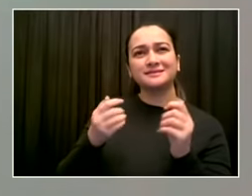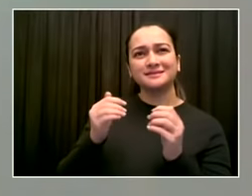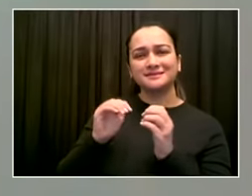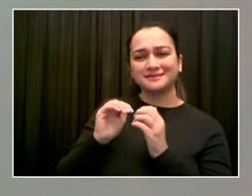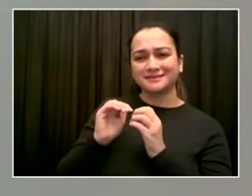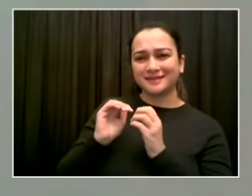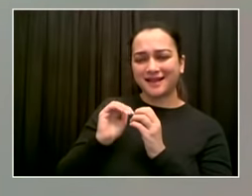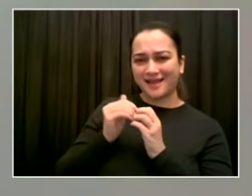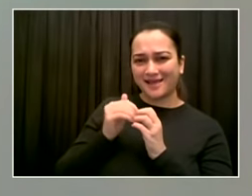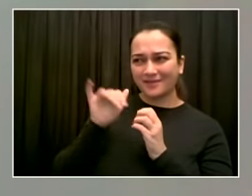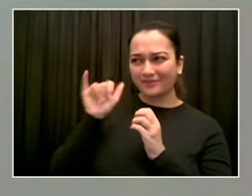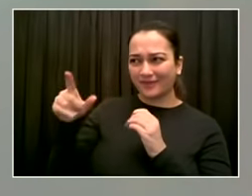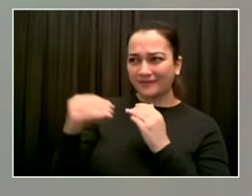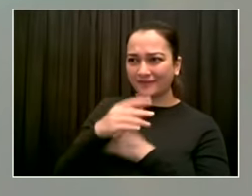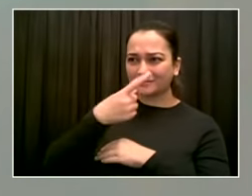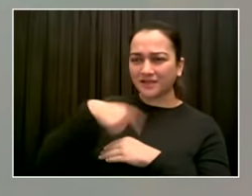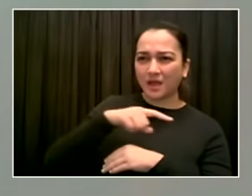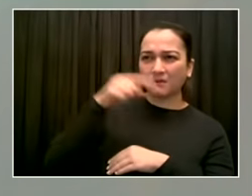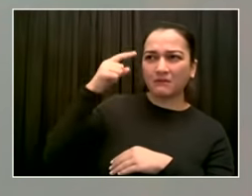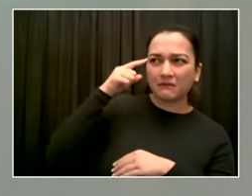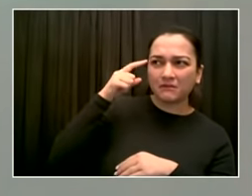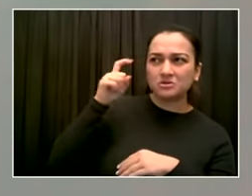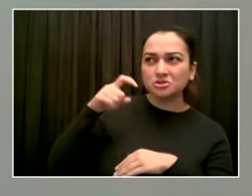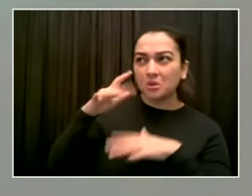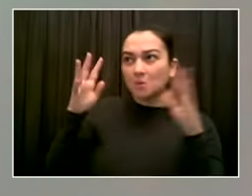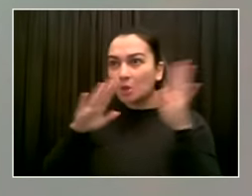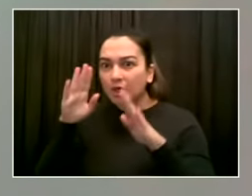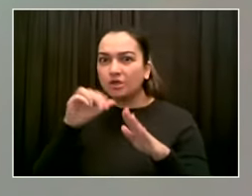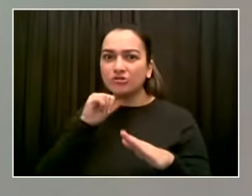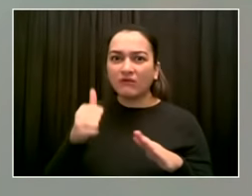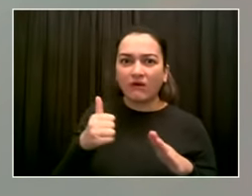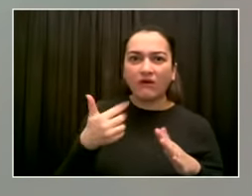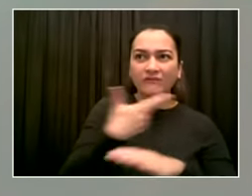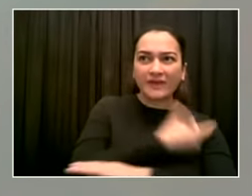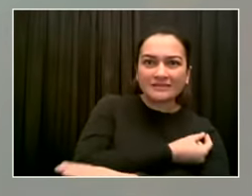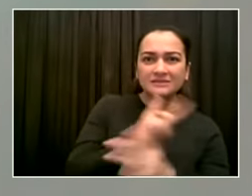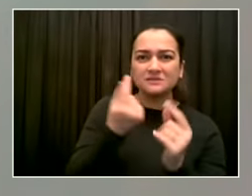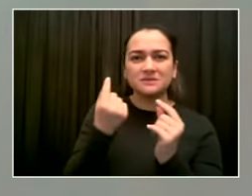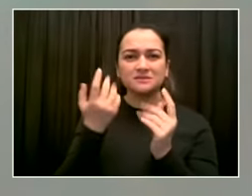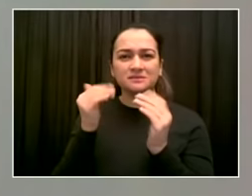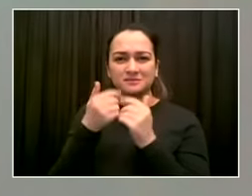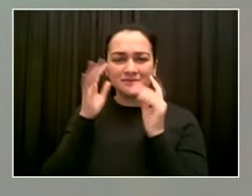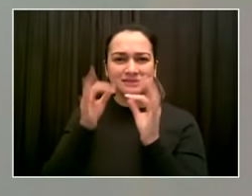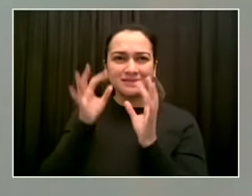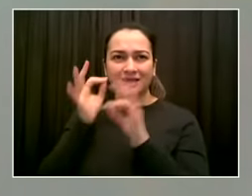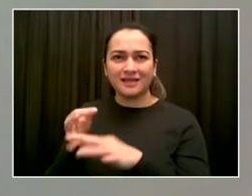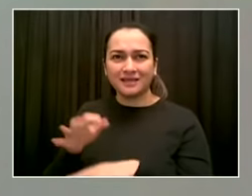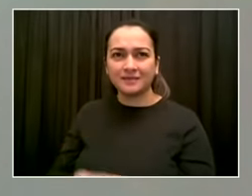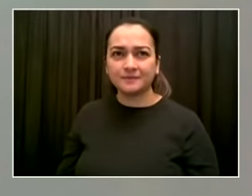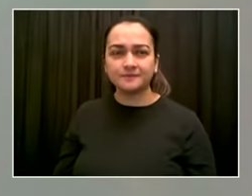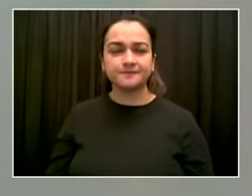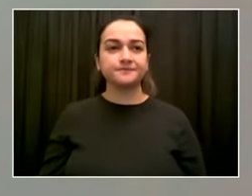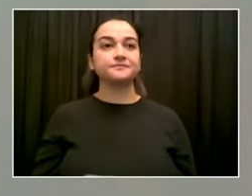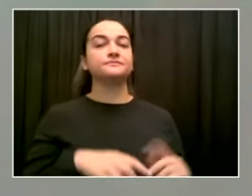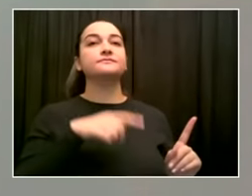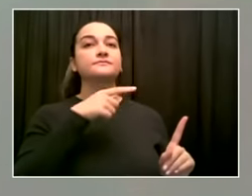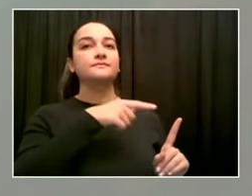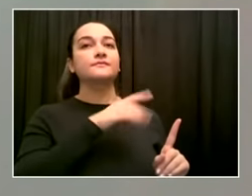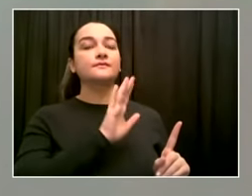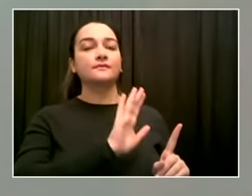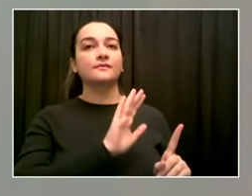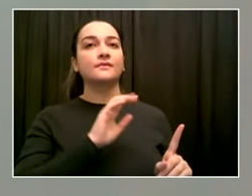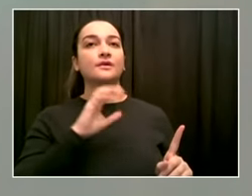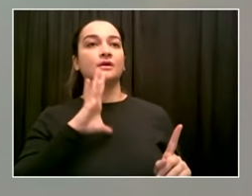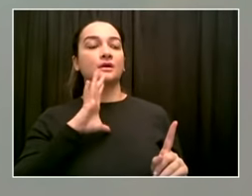really emphasize this doesn't change any of the things that we are doing right now because again, we need to understand how these